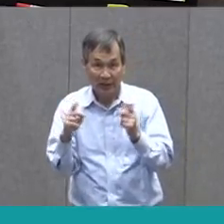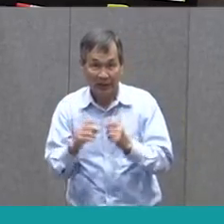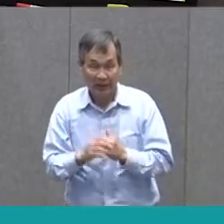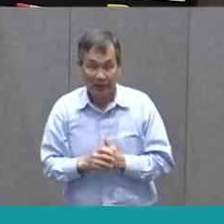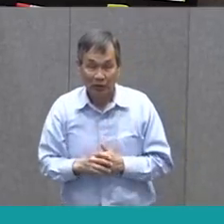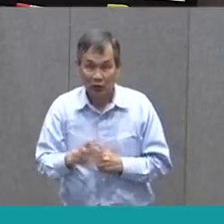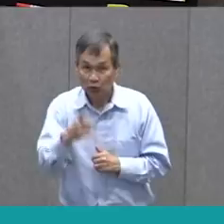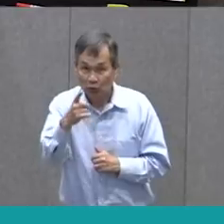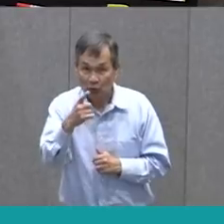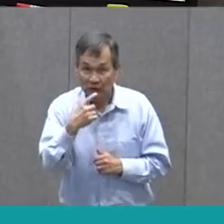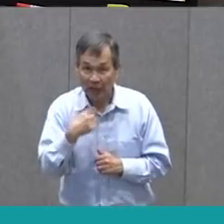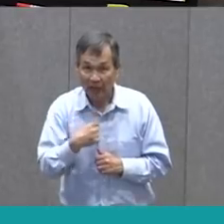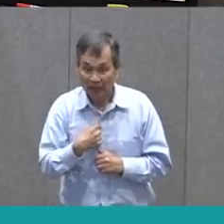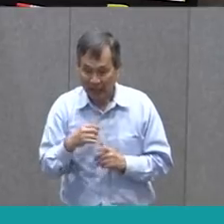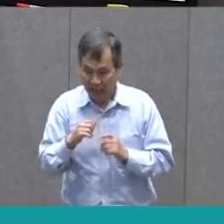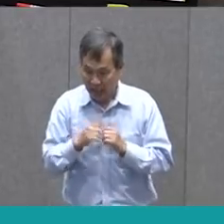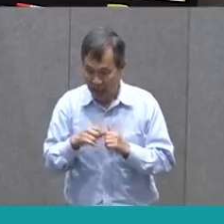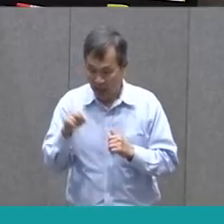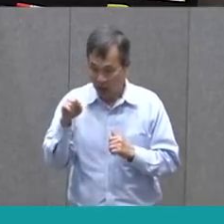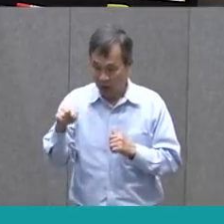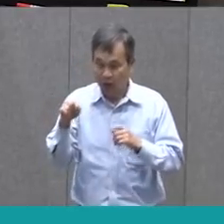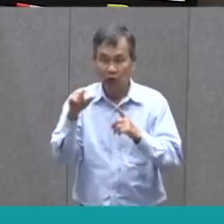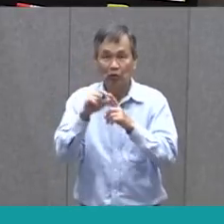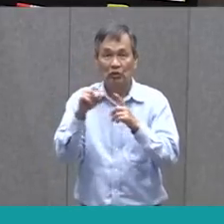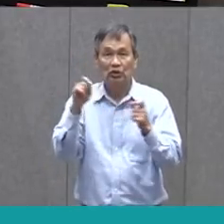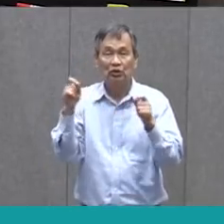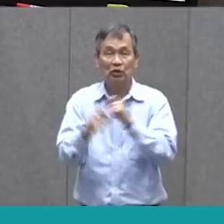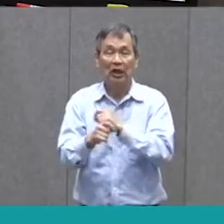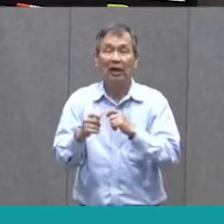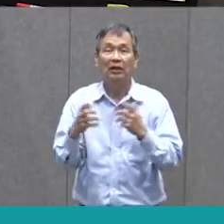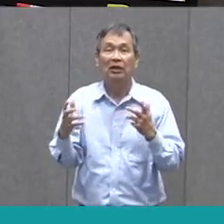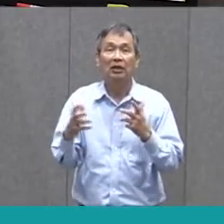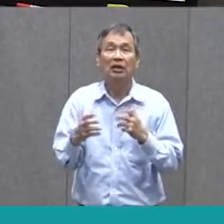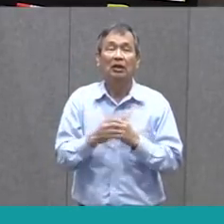And I want you to think, has this word changed? I added an S to the end.